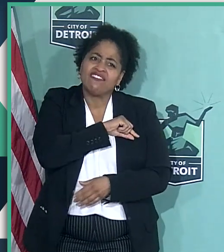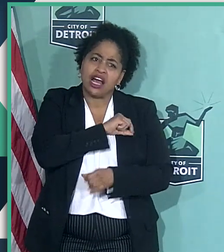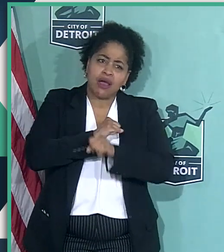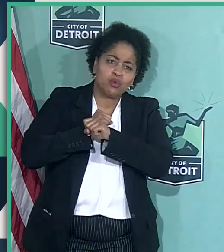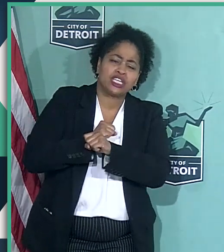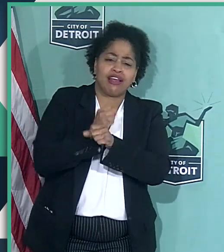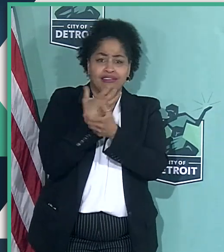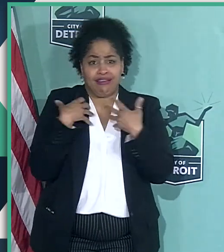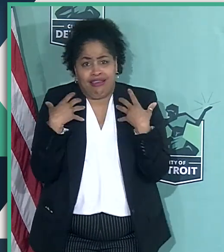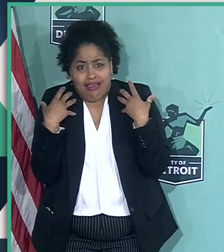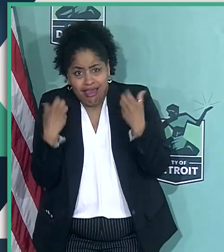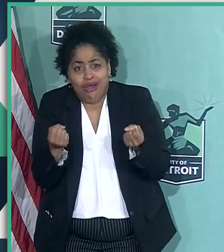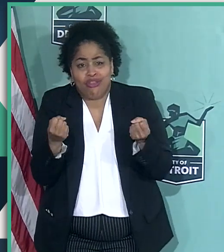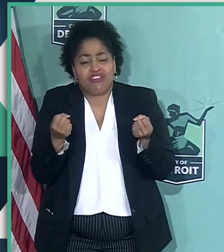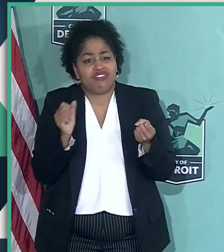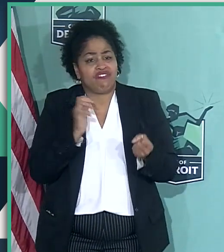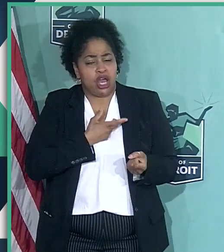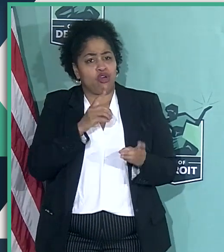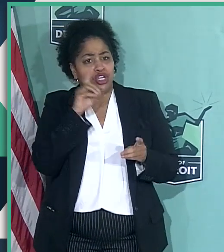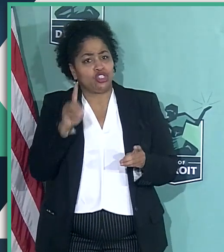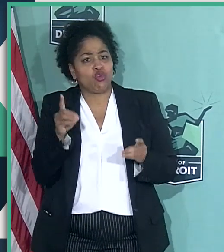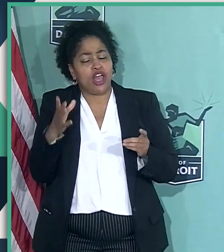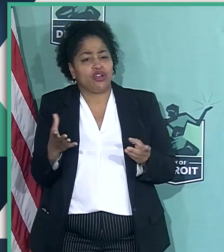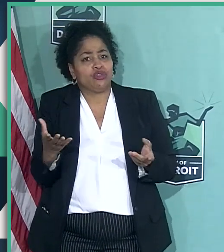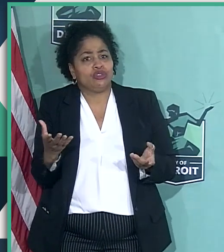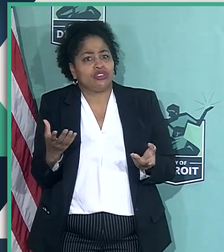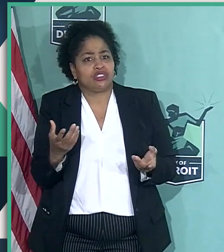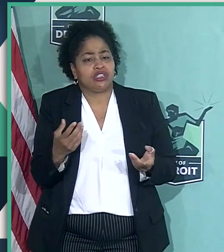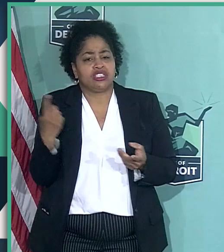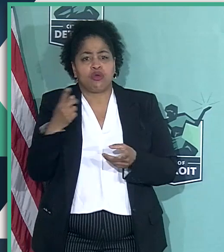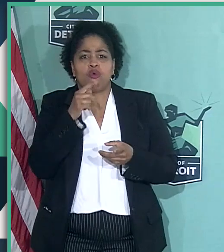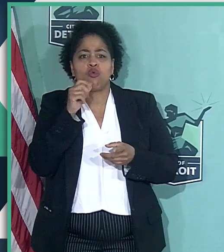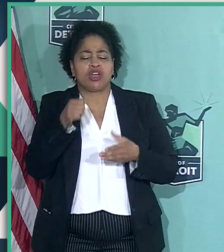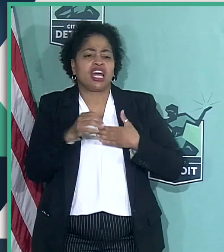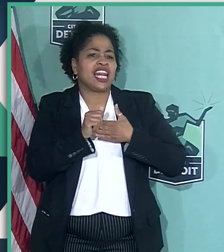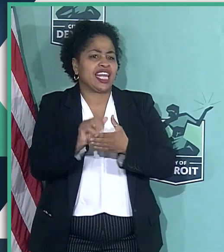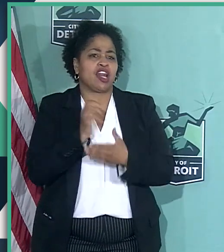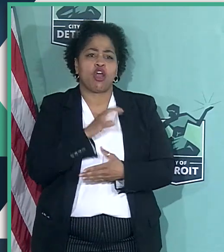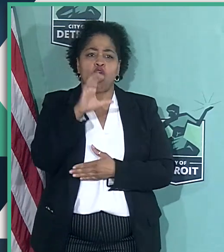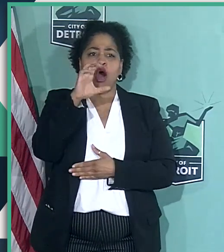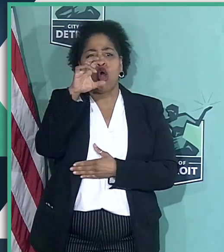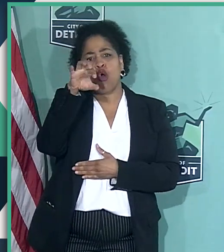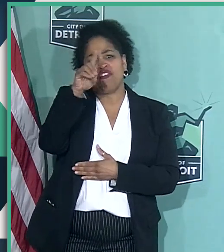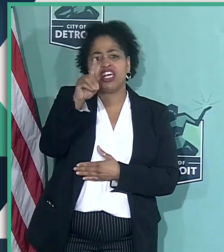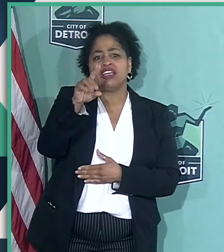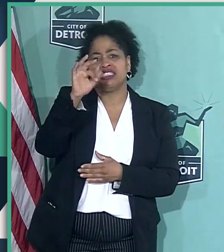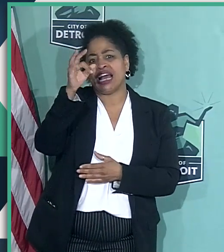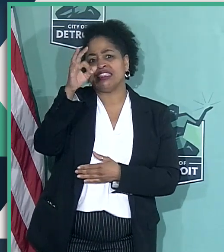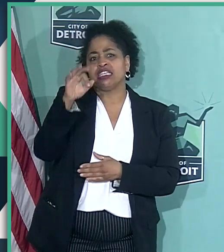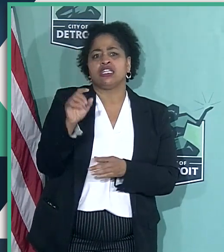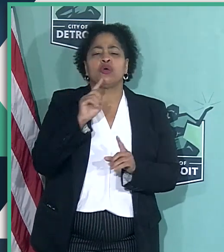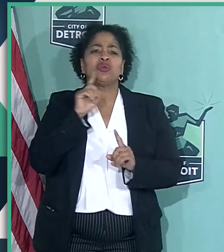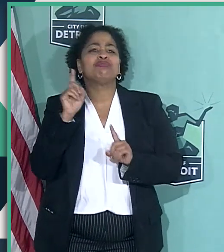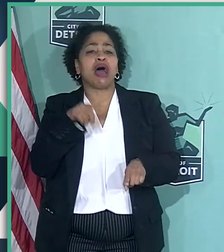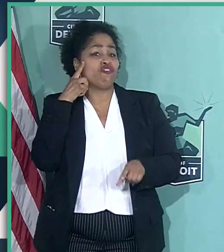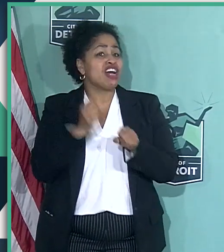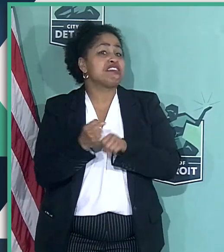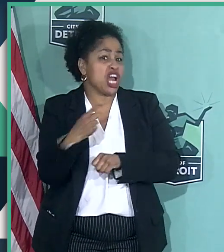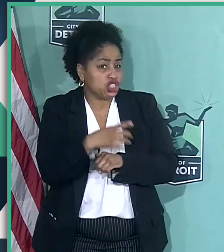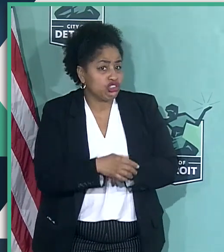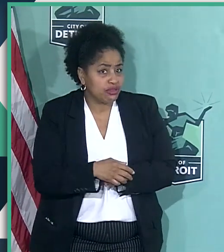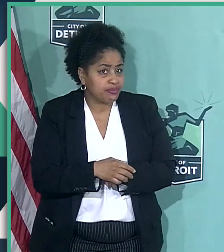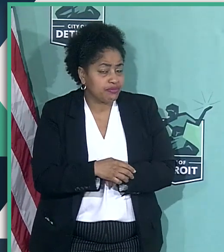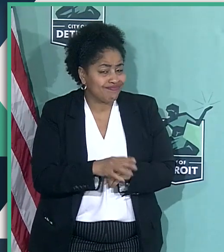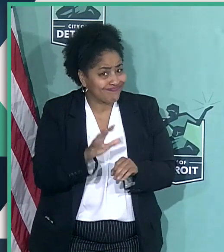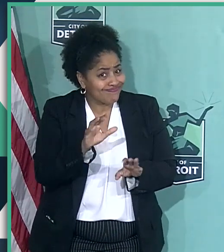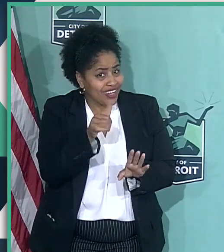protect the health of Detroiters, ideally somebody who would lead our COVID-19 response for the next year. And